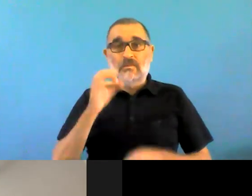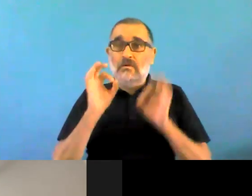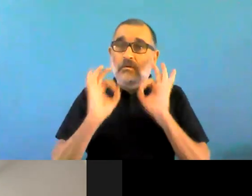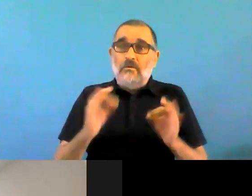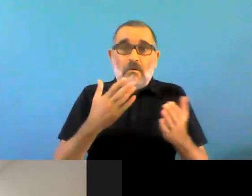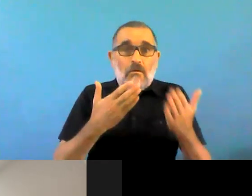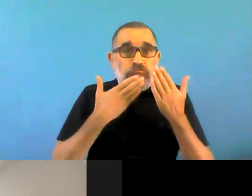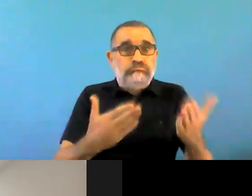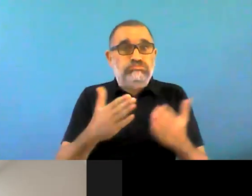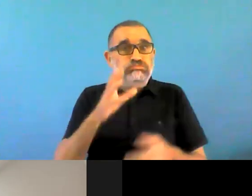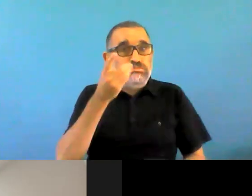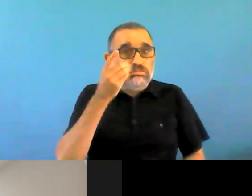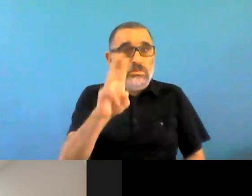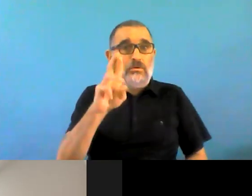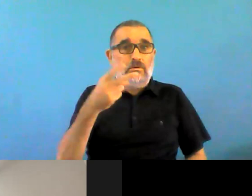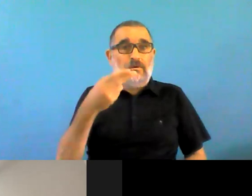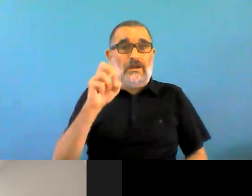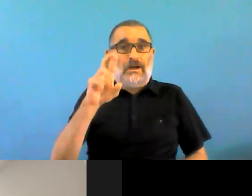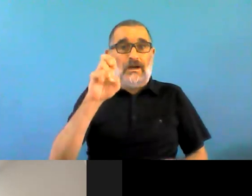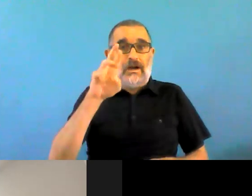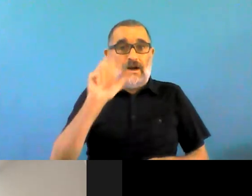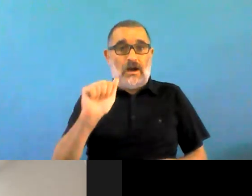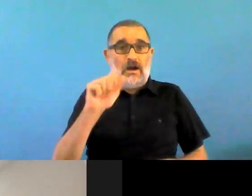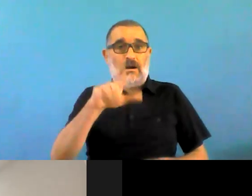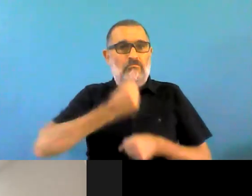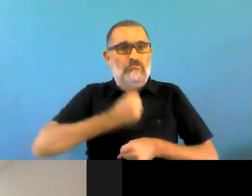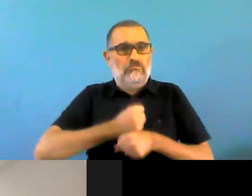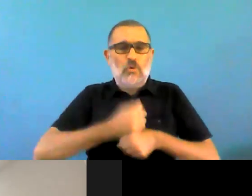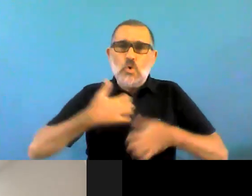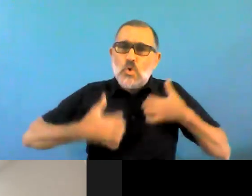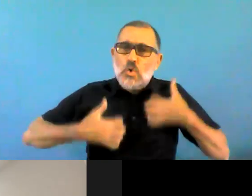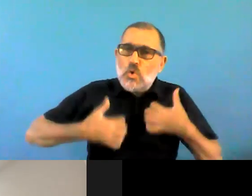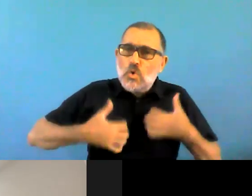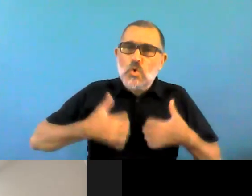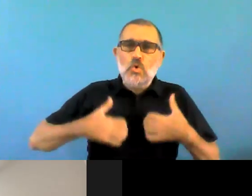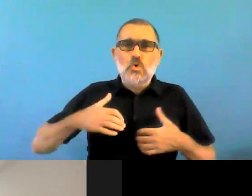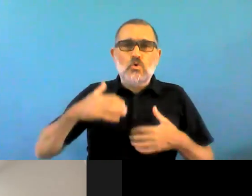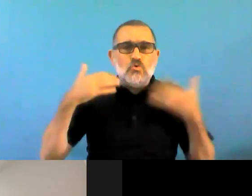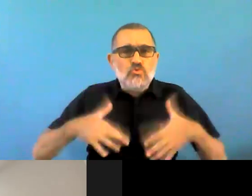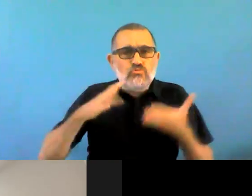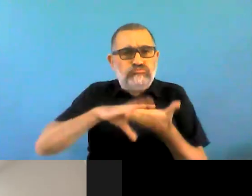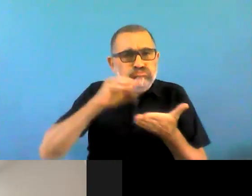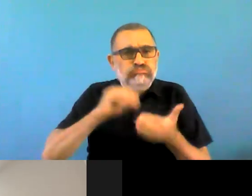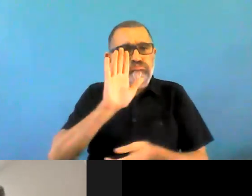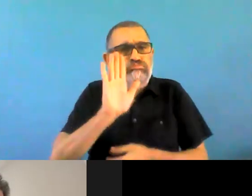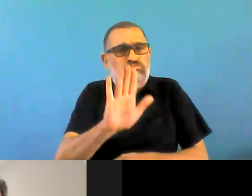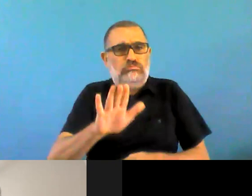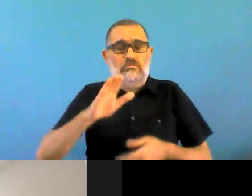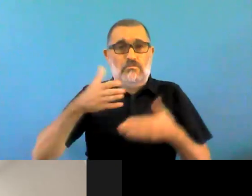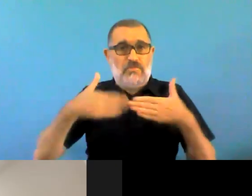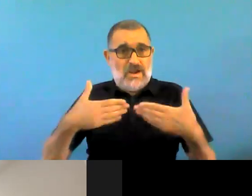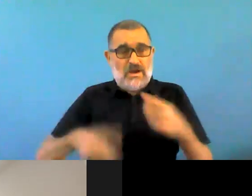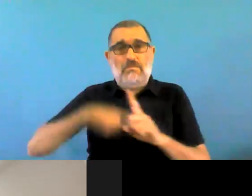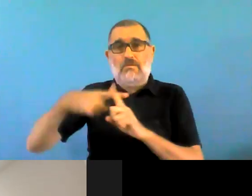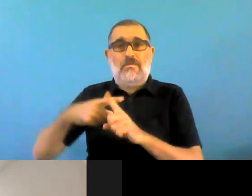panama and trinidad and tobago placed uh mental health at the top of the agenda uh let's go to down